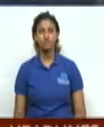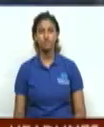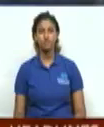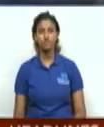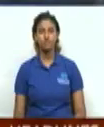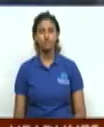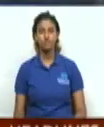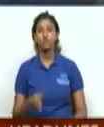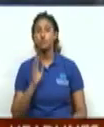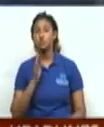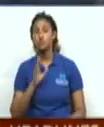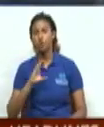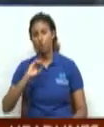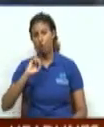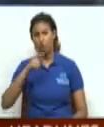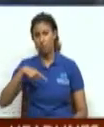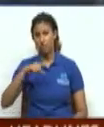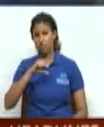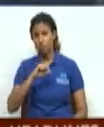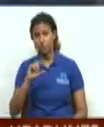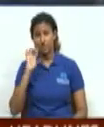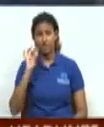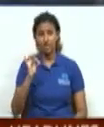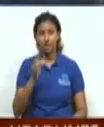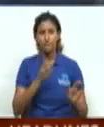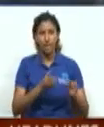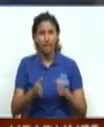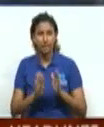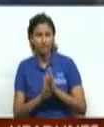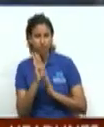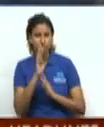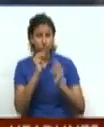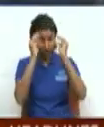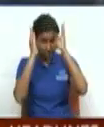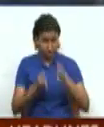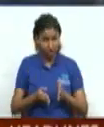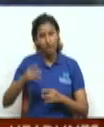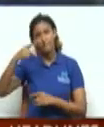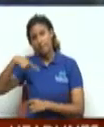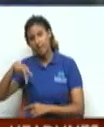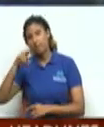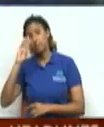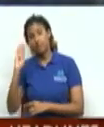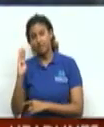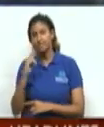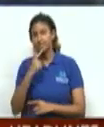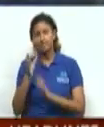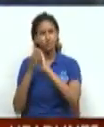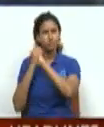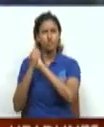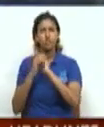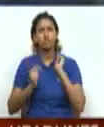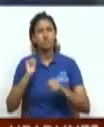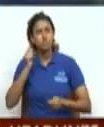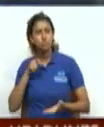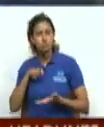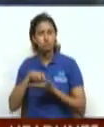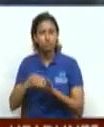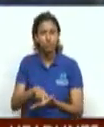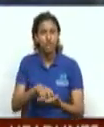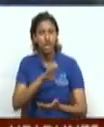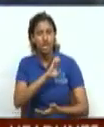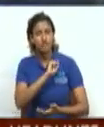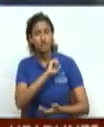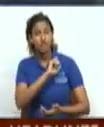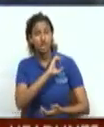Speaking at COP28, Planning and Development Minister Penelope Beckles has lauded this country's commitment to the Escazoo Agreement, which